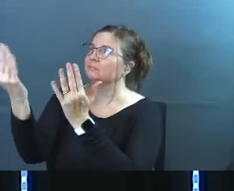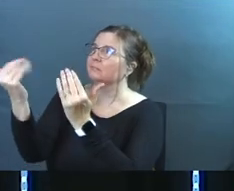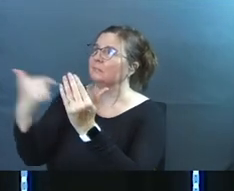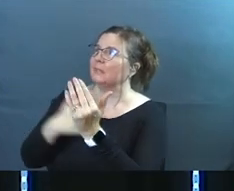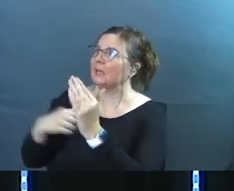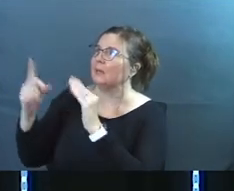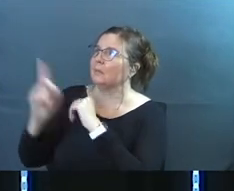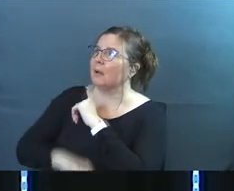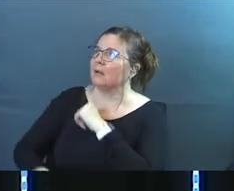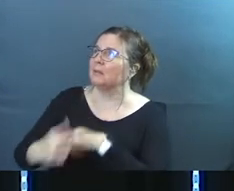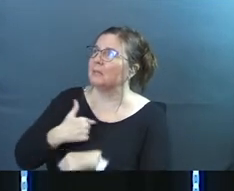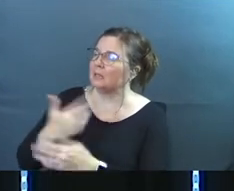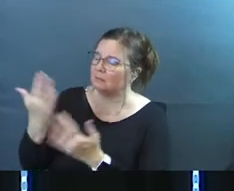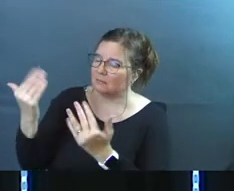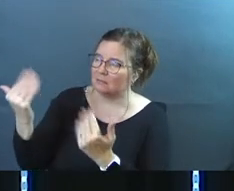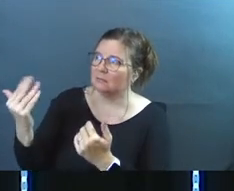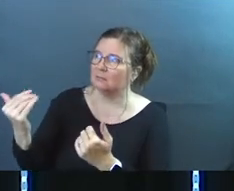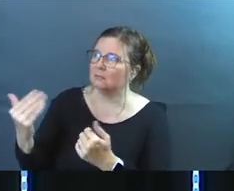to me